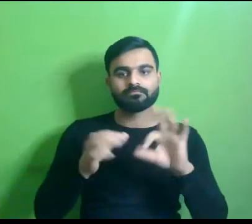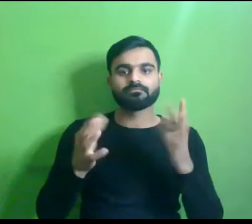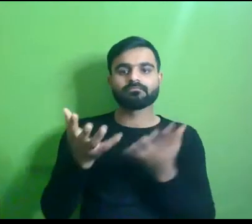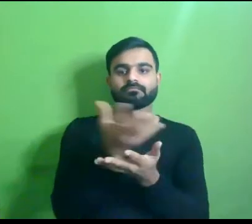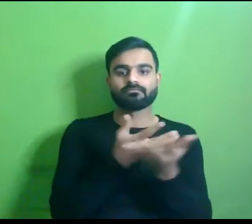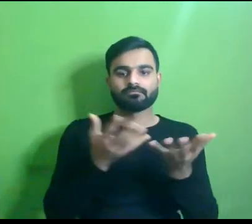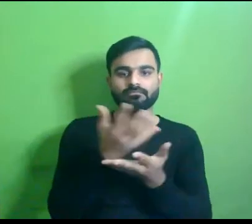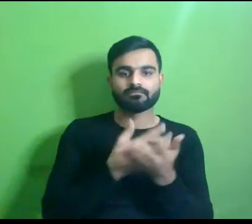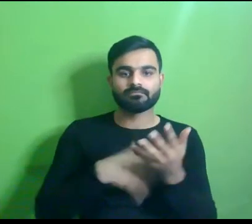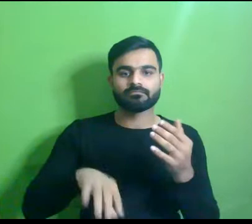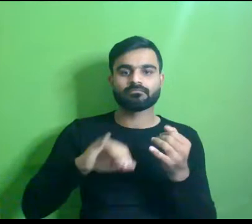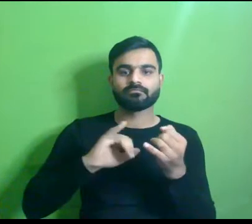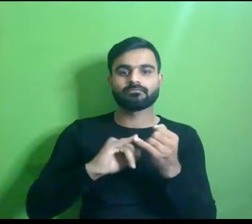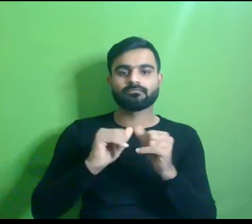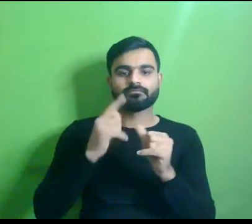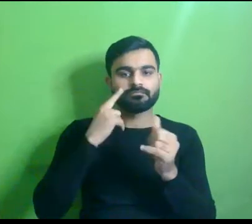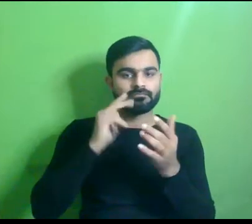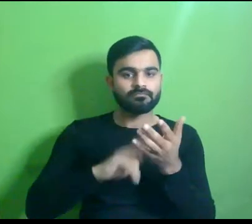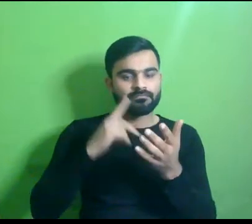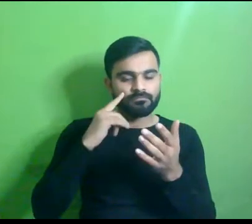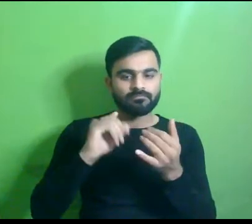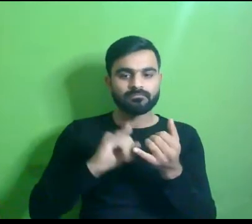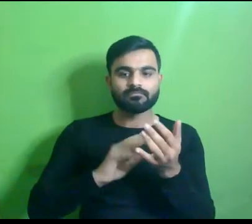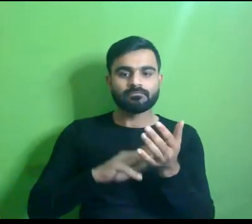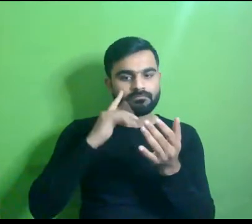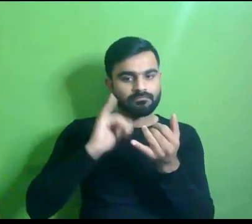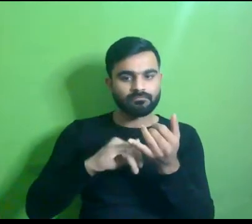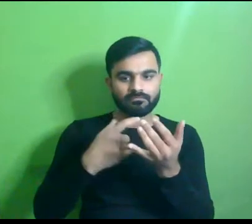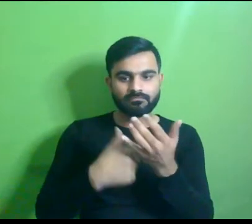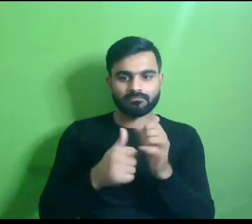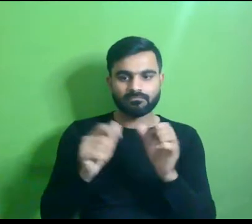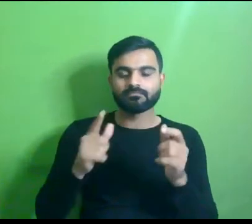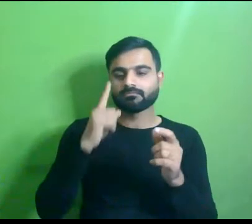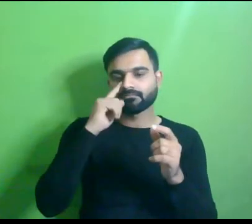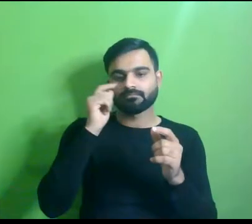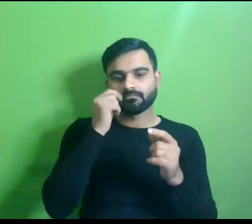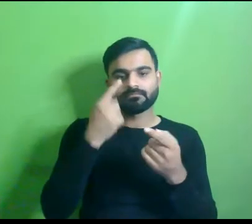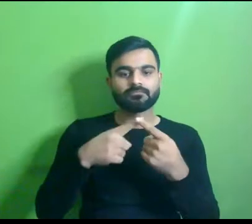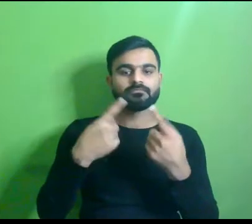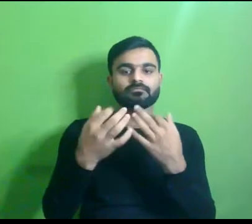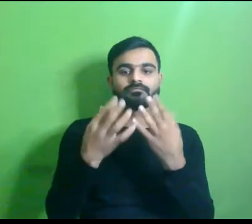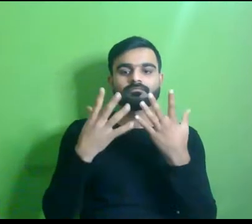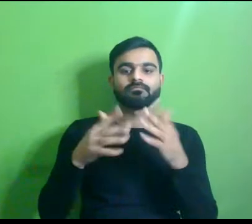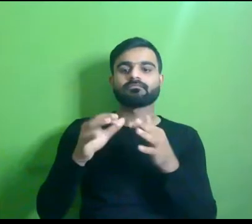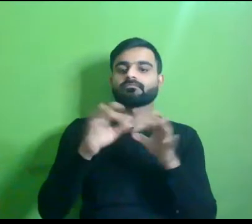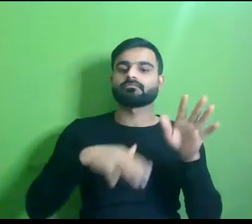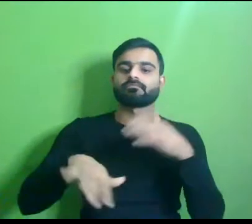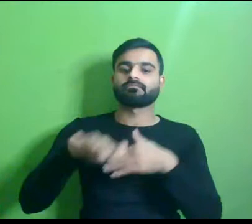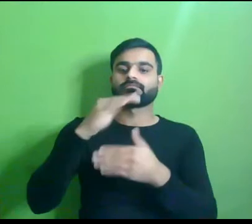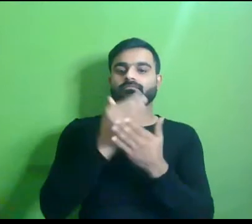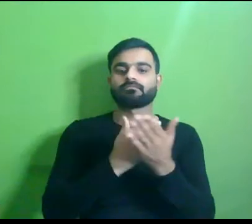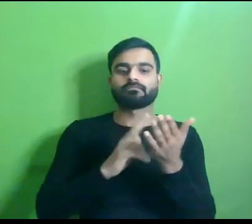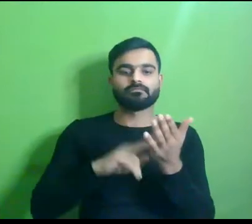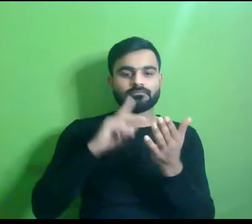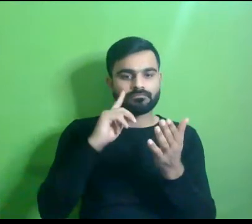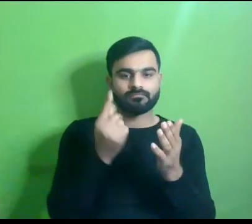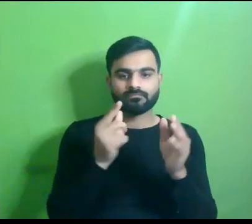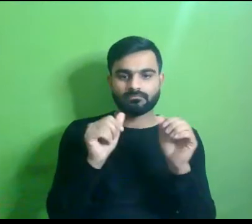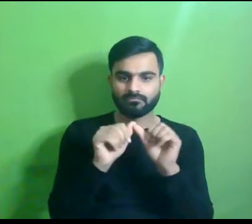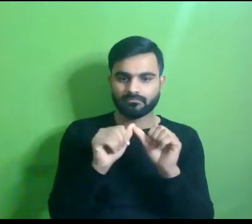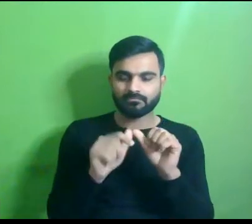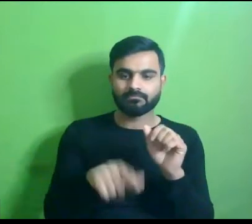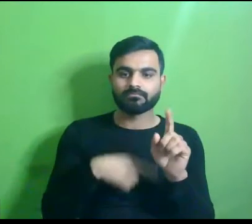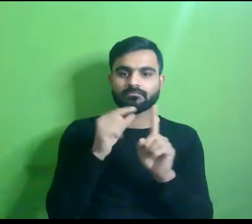dr shalini misra social safeguards and gender specialist with the city's program of niua mr